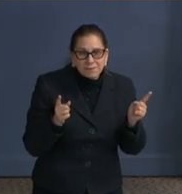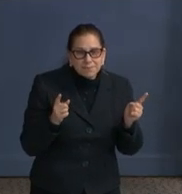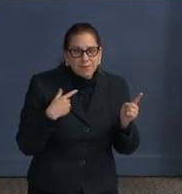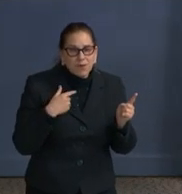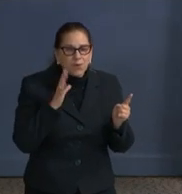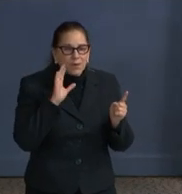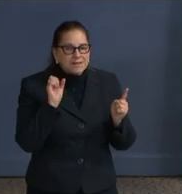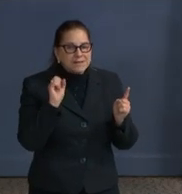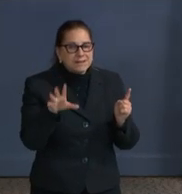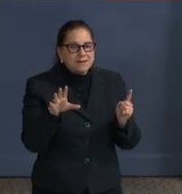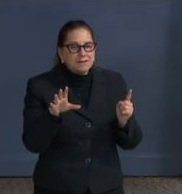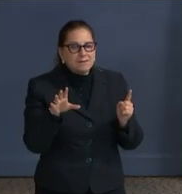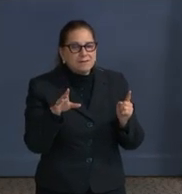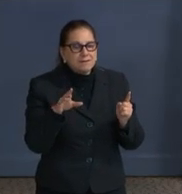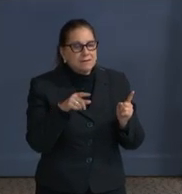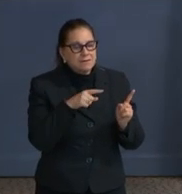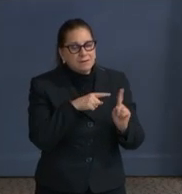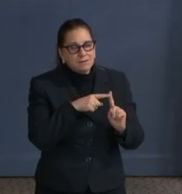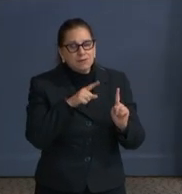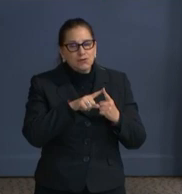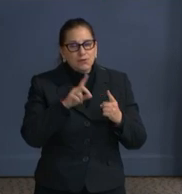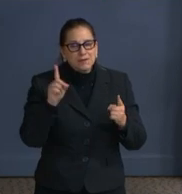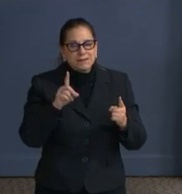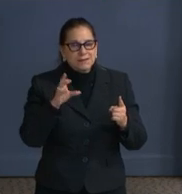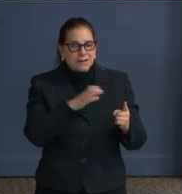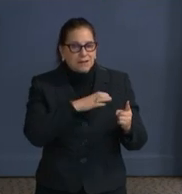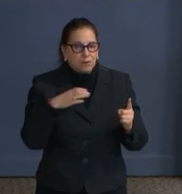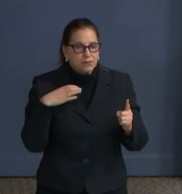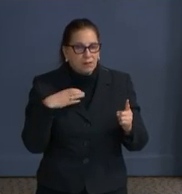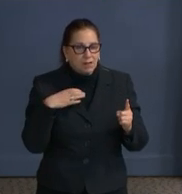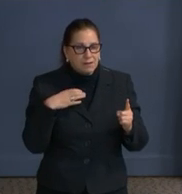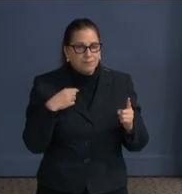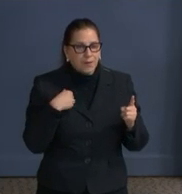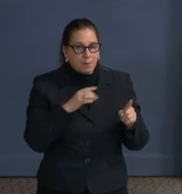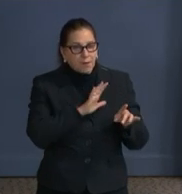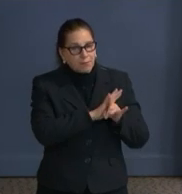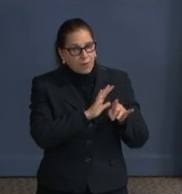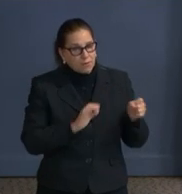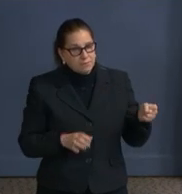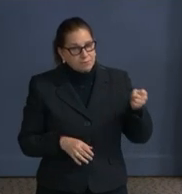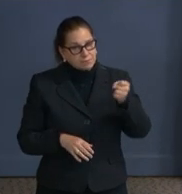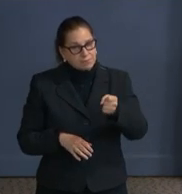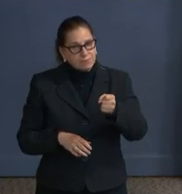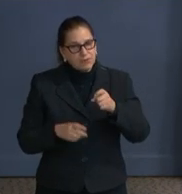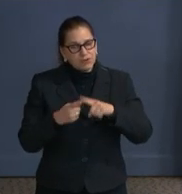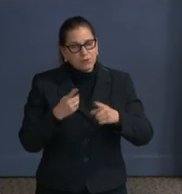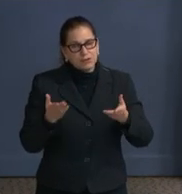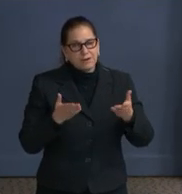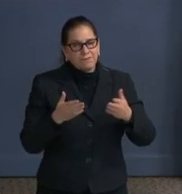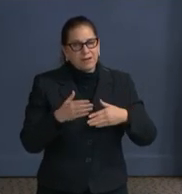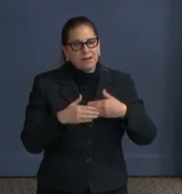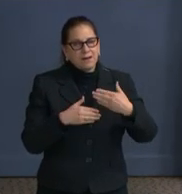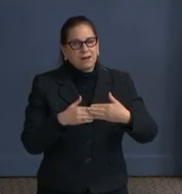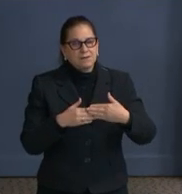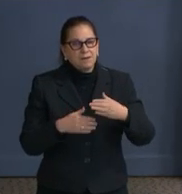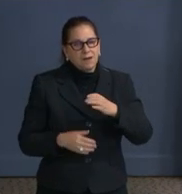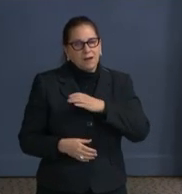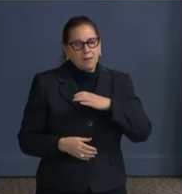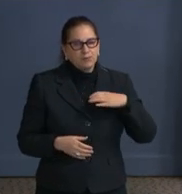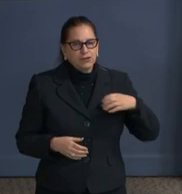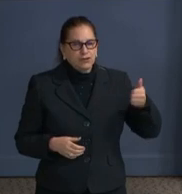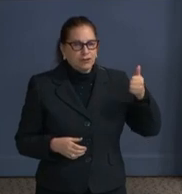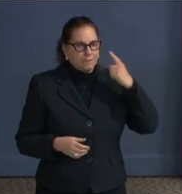council and that I'm appointing to serve as the next commissioner for the Public Service Commission,